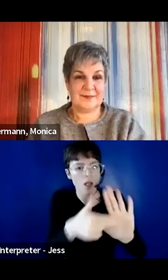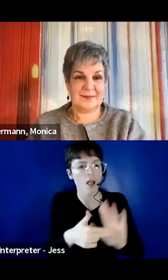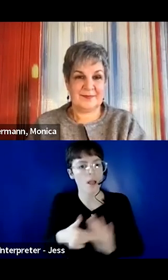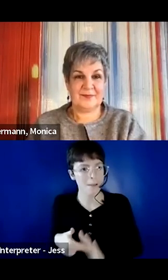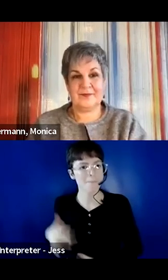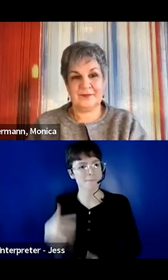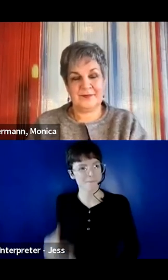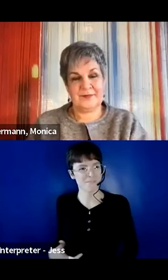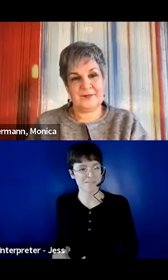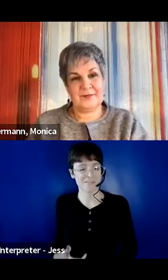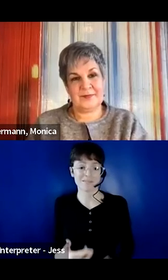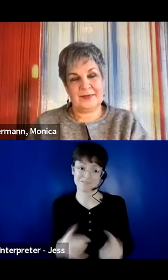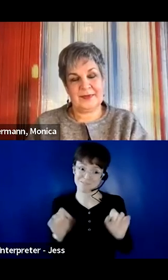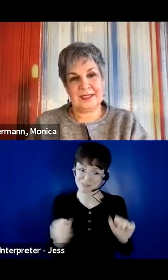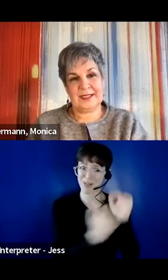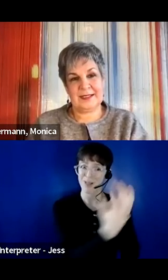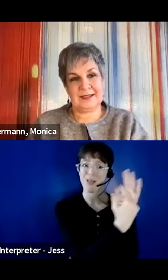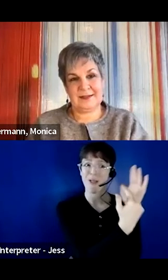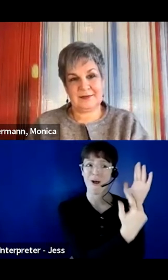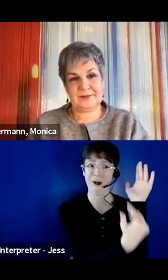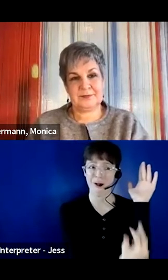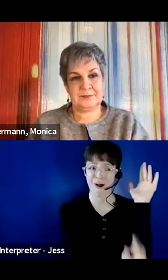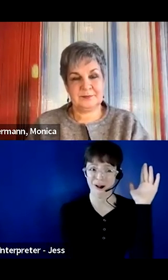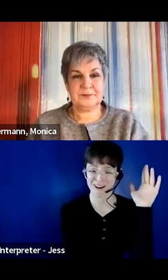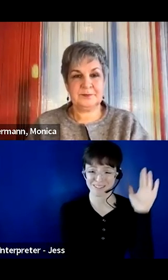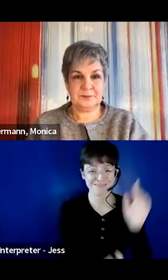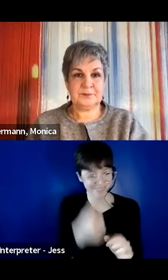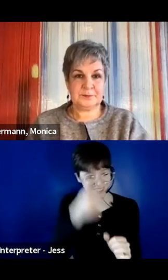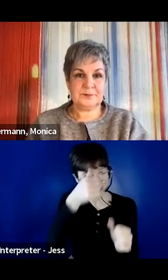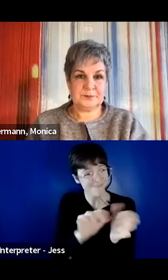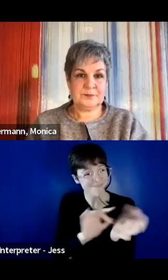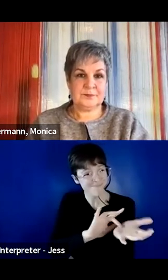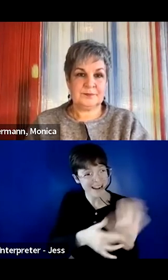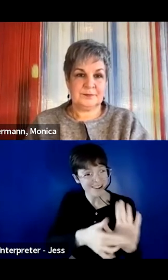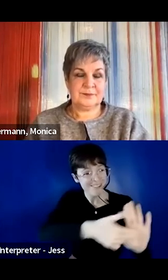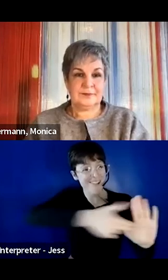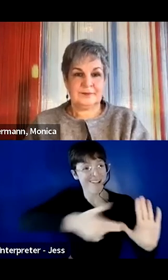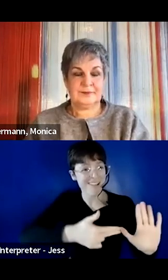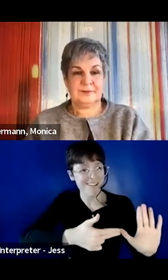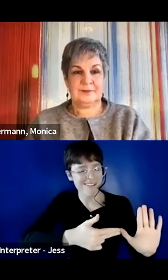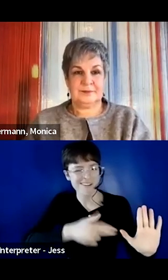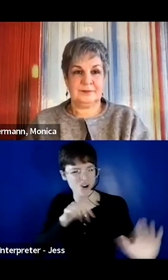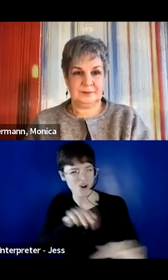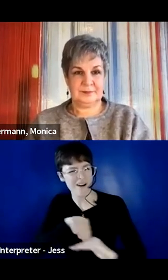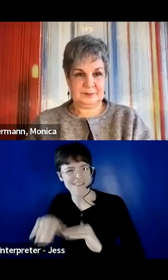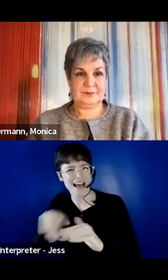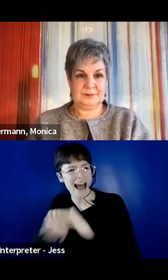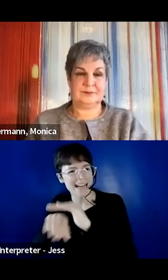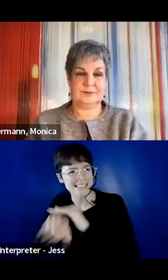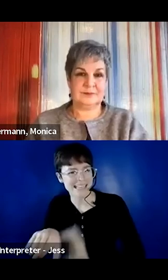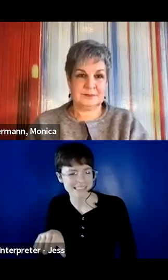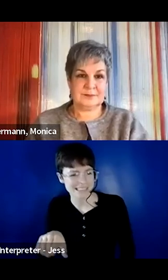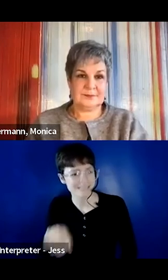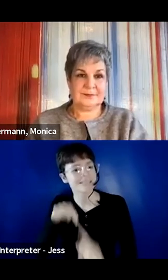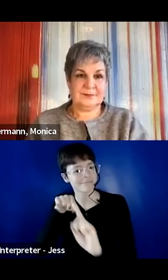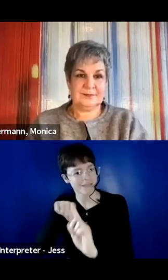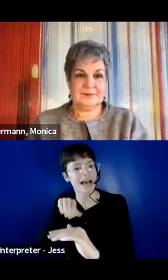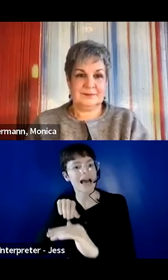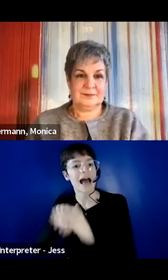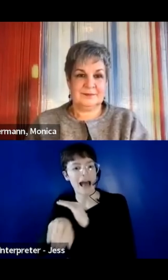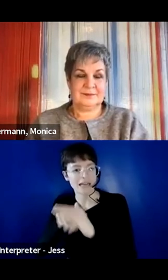Also, a person's diagnosis doesn't really matter in terms of access. What matters is the access. So